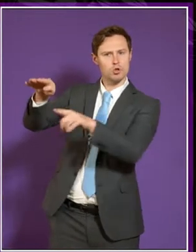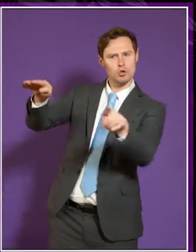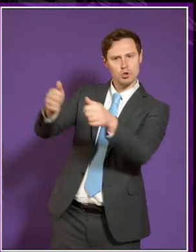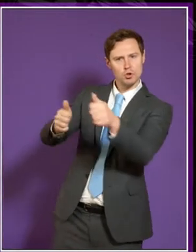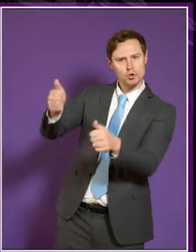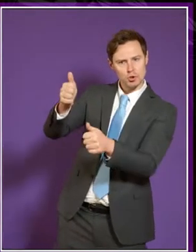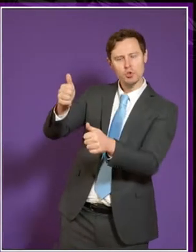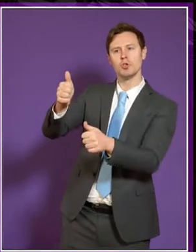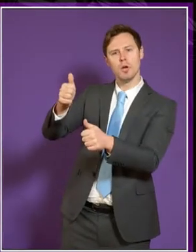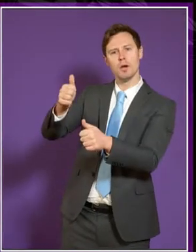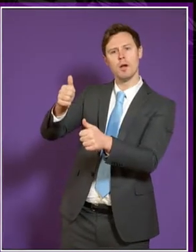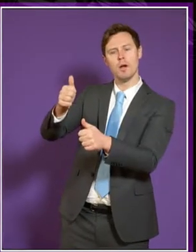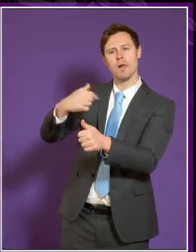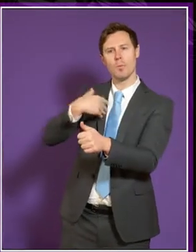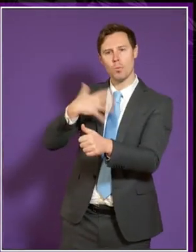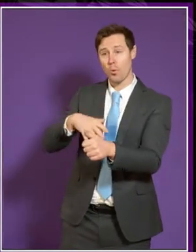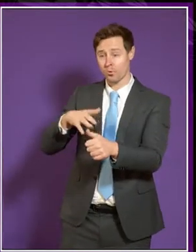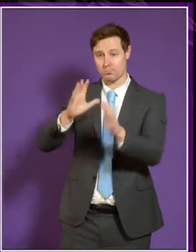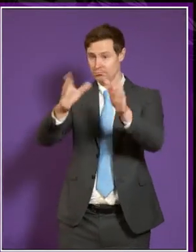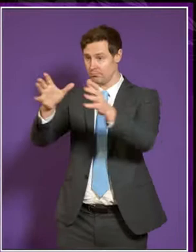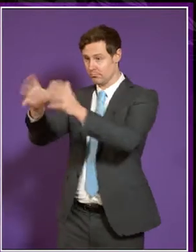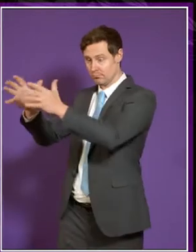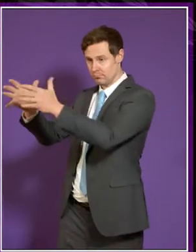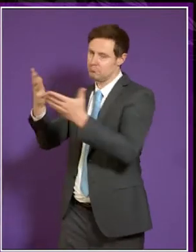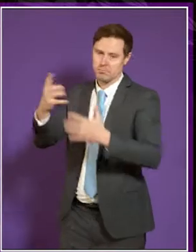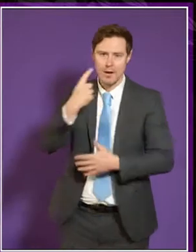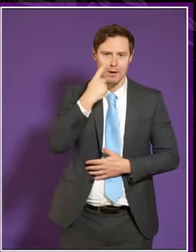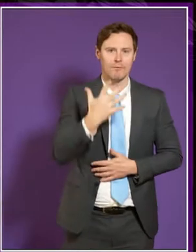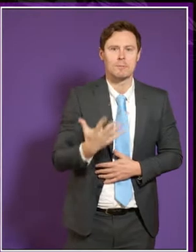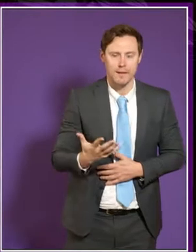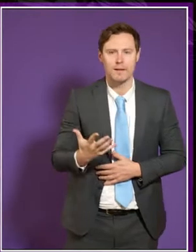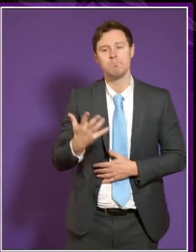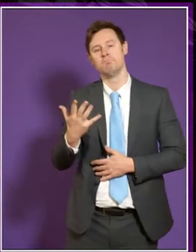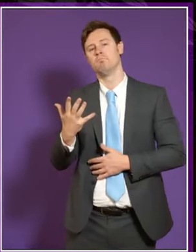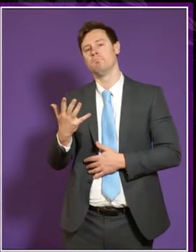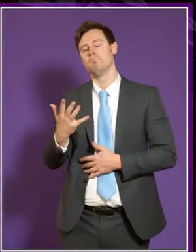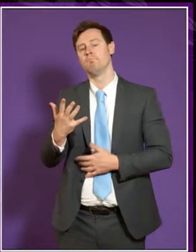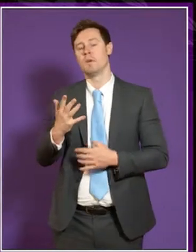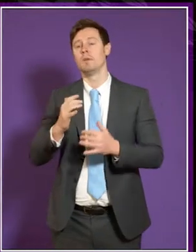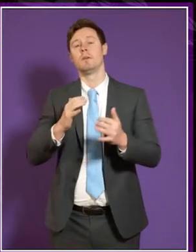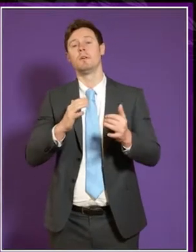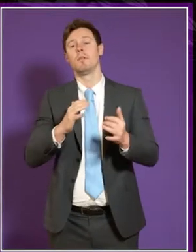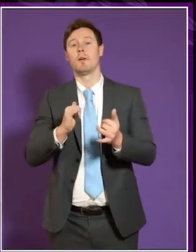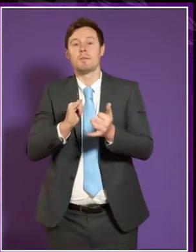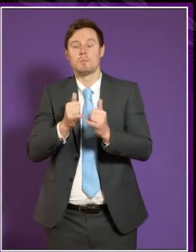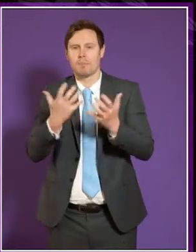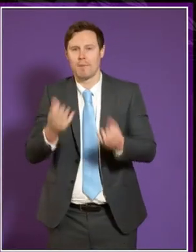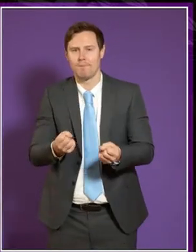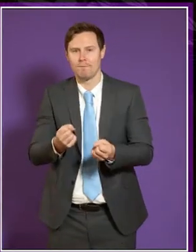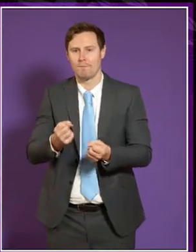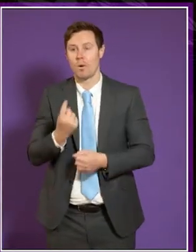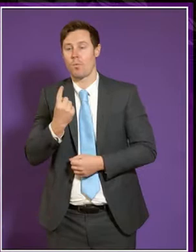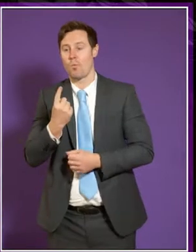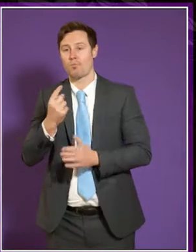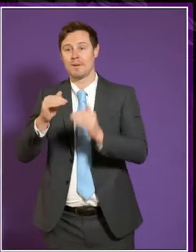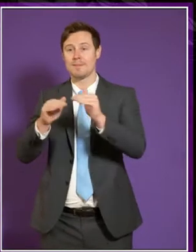a kind of a whole set of inevitably, because sometimes people will suffer multiple forms of disadvantage.